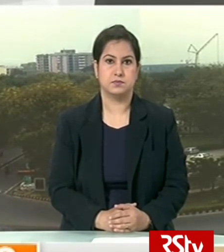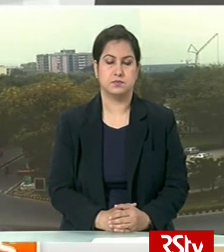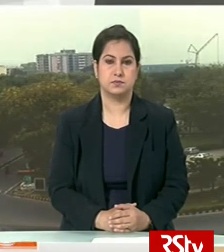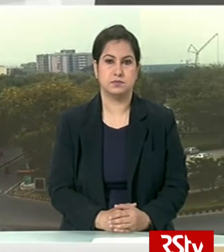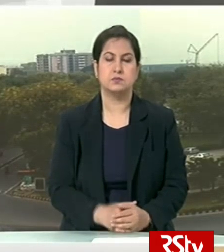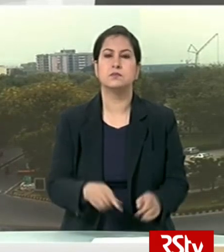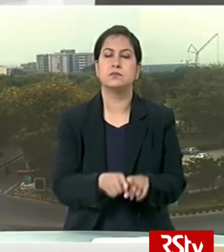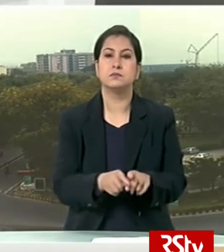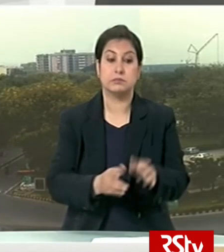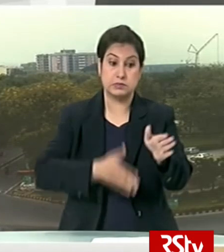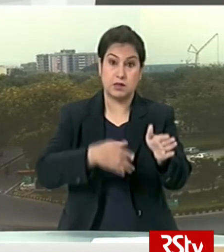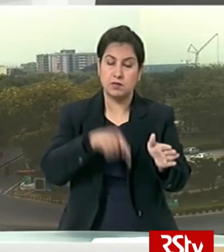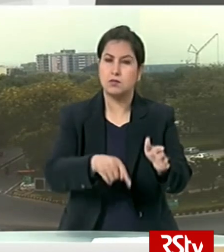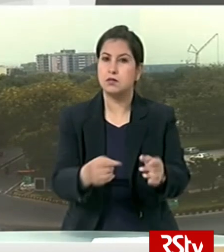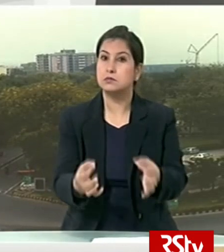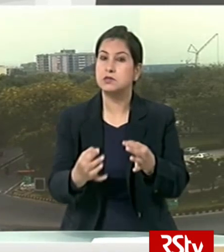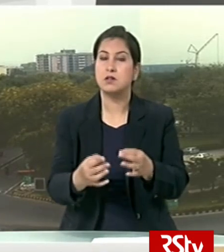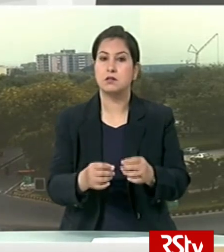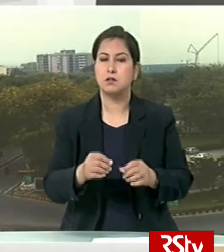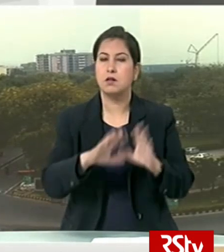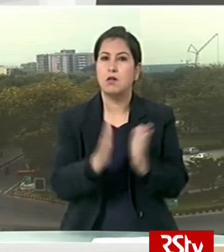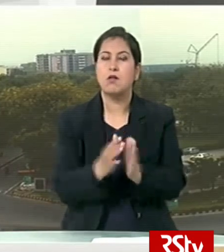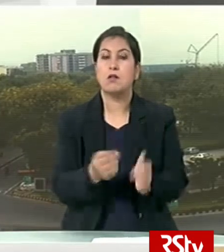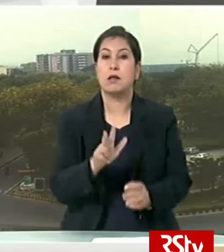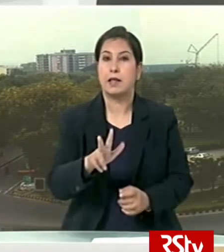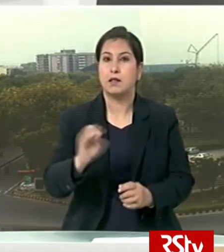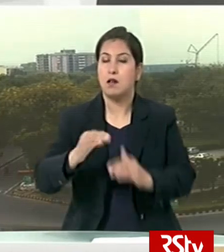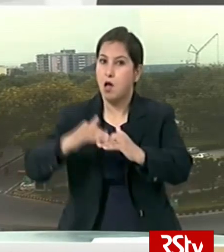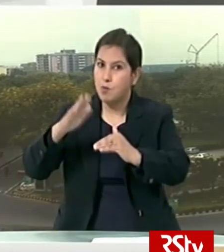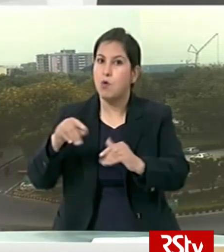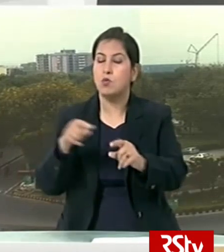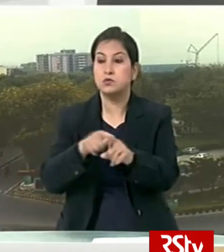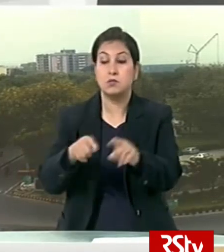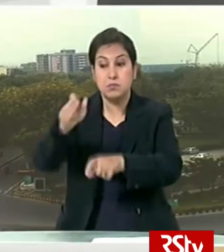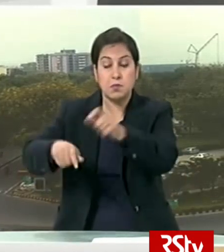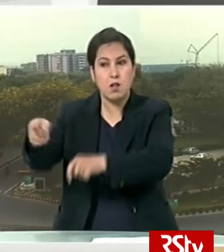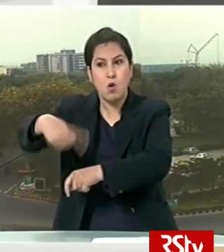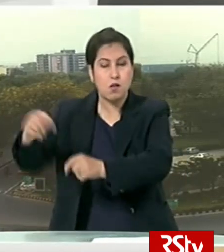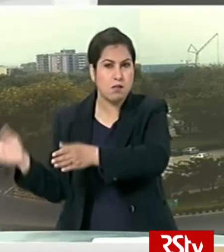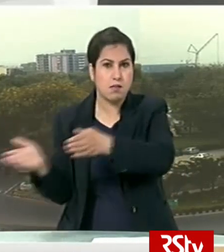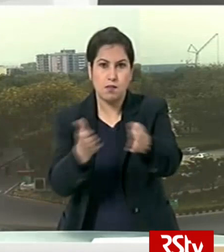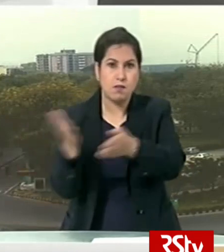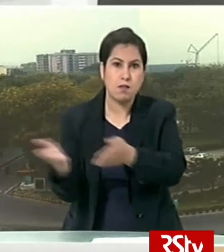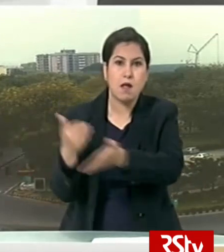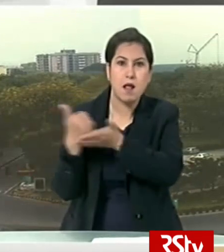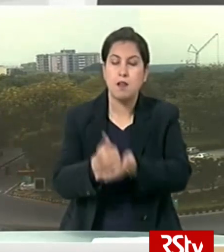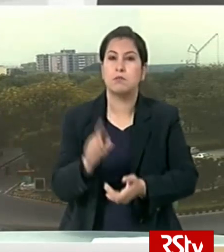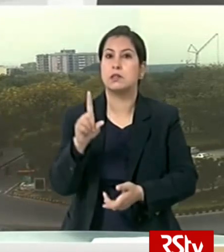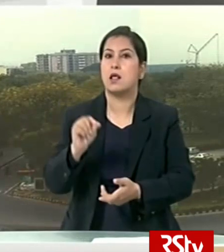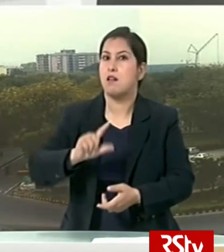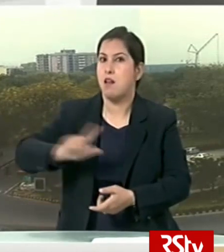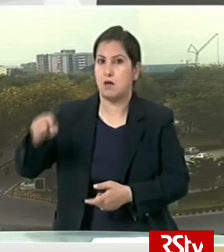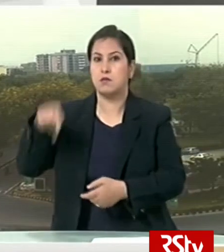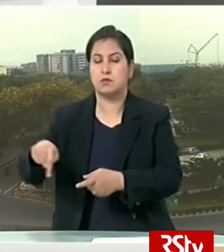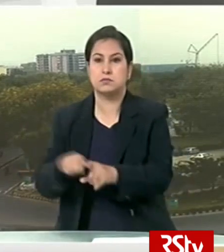over 800 from the special trains take home more than 10 lakh stranded migrant workers since first may